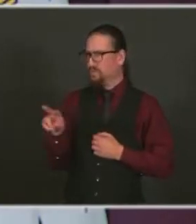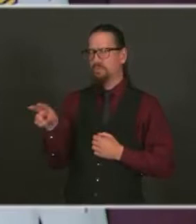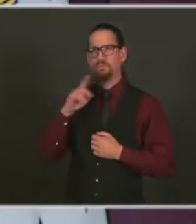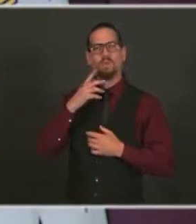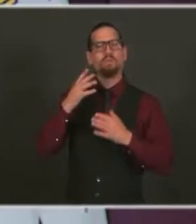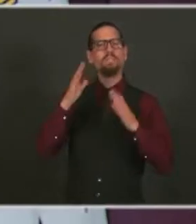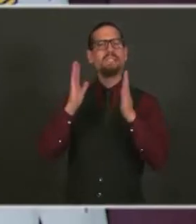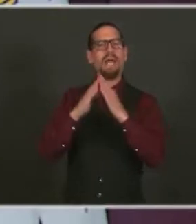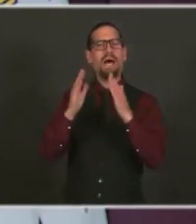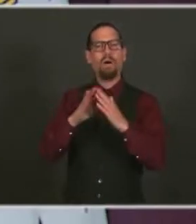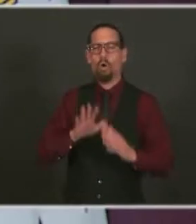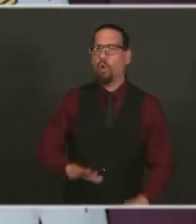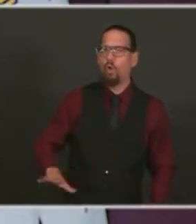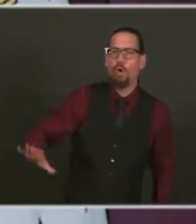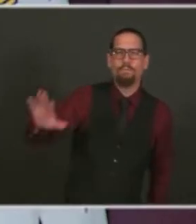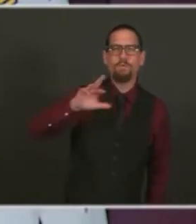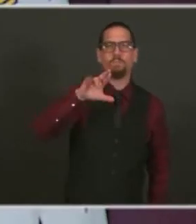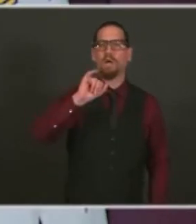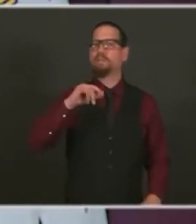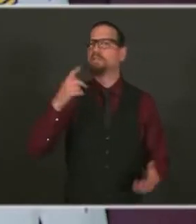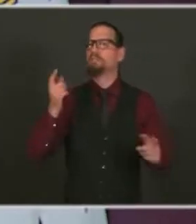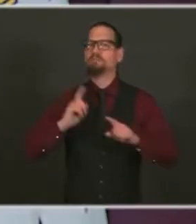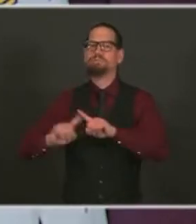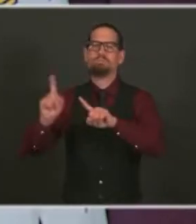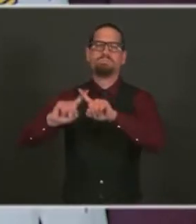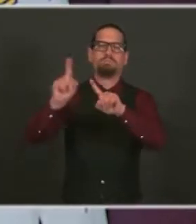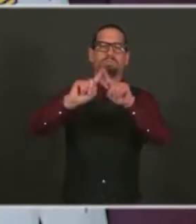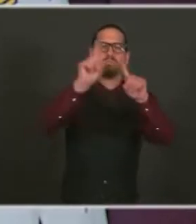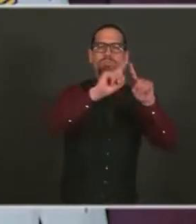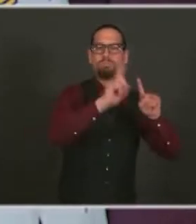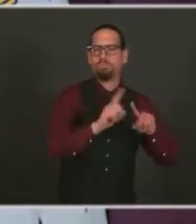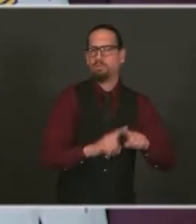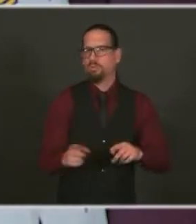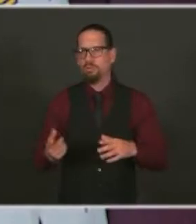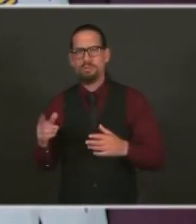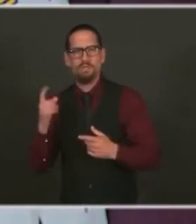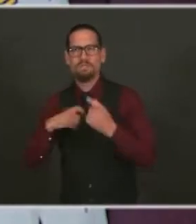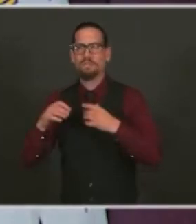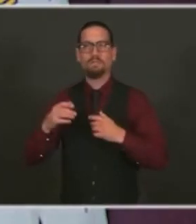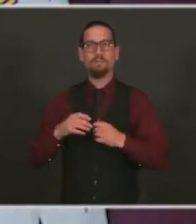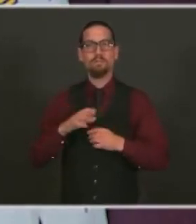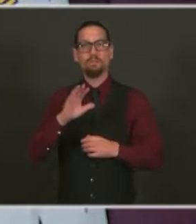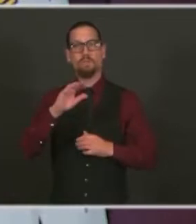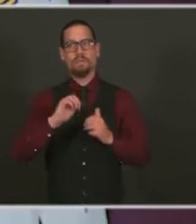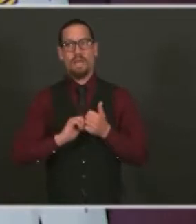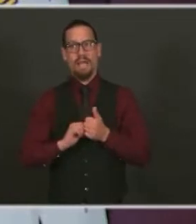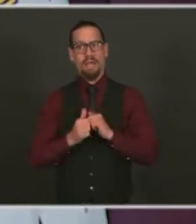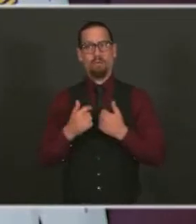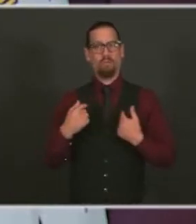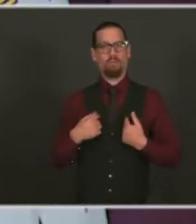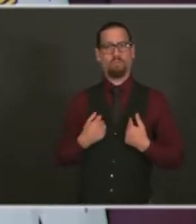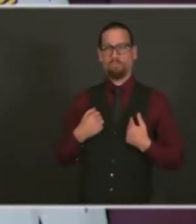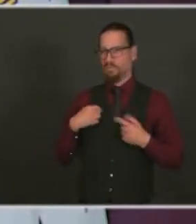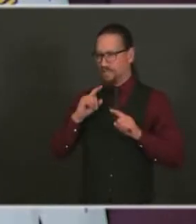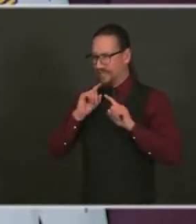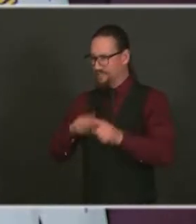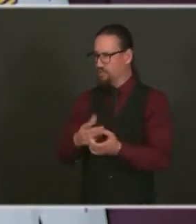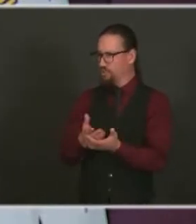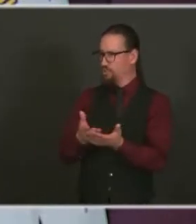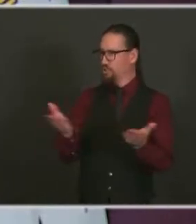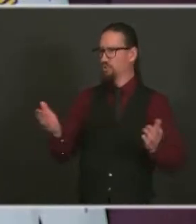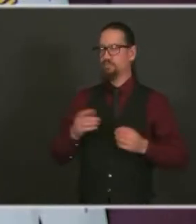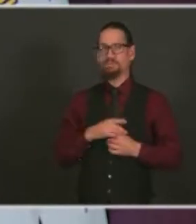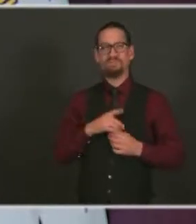is for us to follow the rules, to follow the new rules, the new